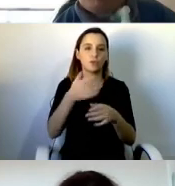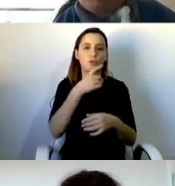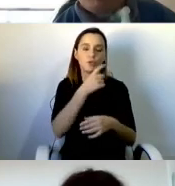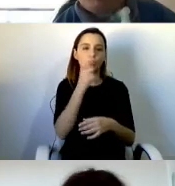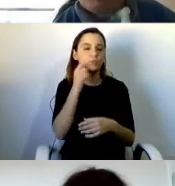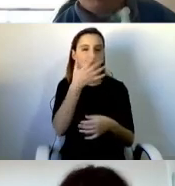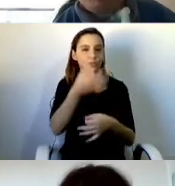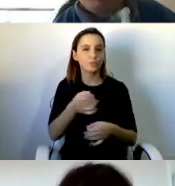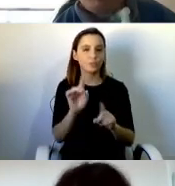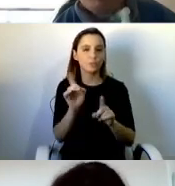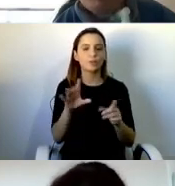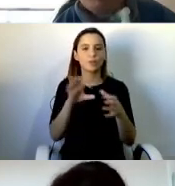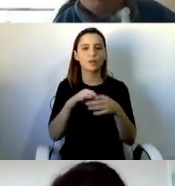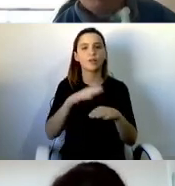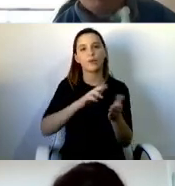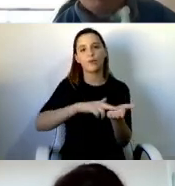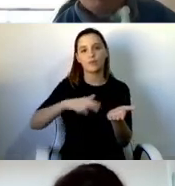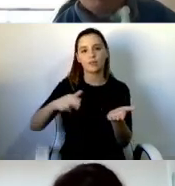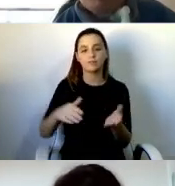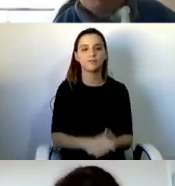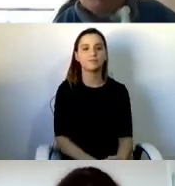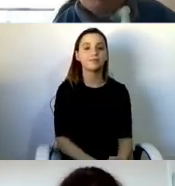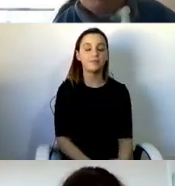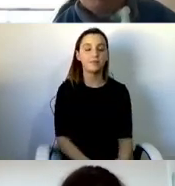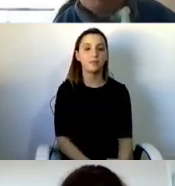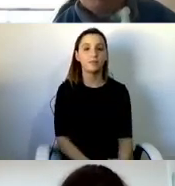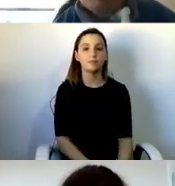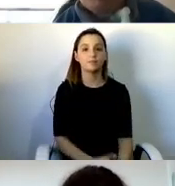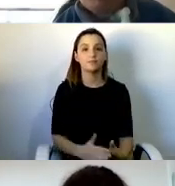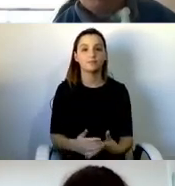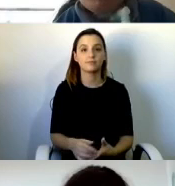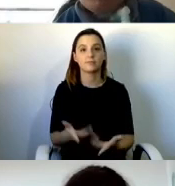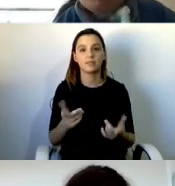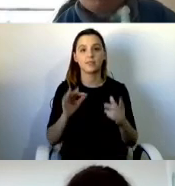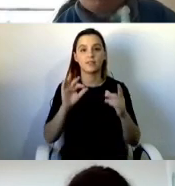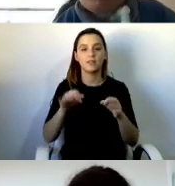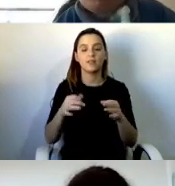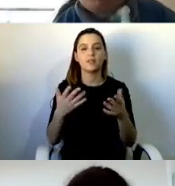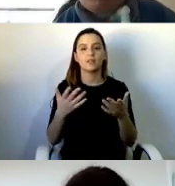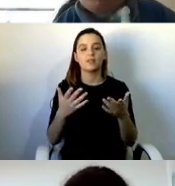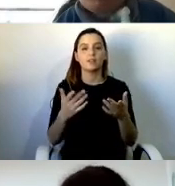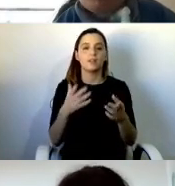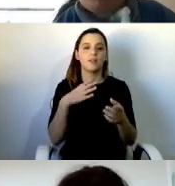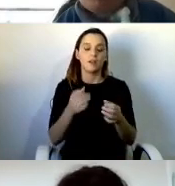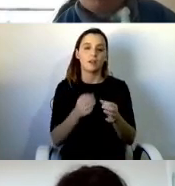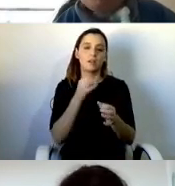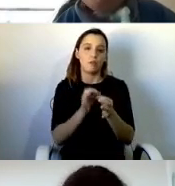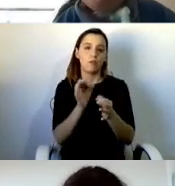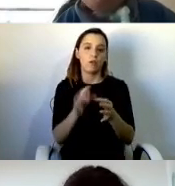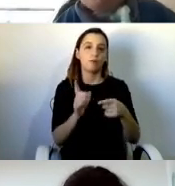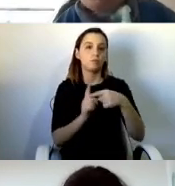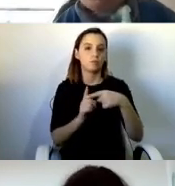I want to finish on a positive note, and I want to talk about the Reclaiming Our